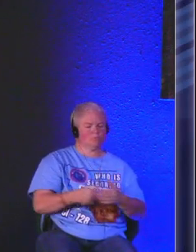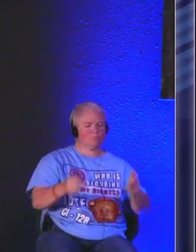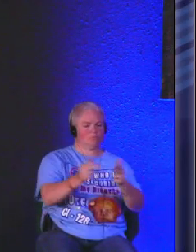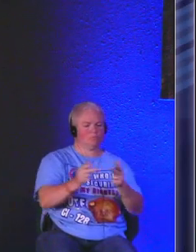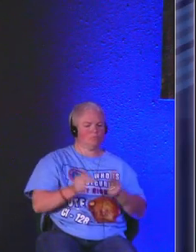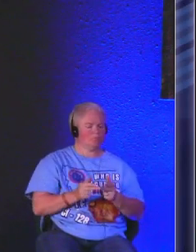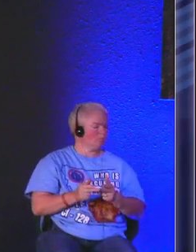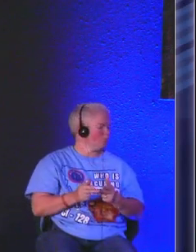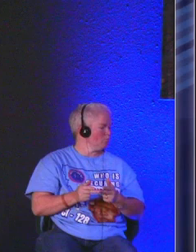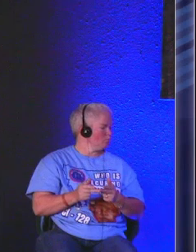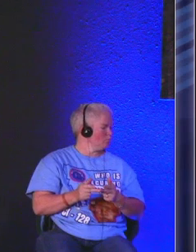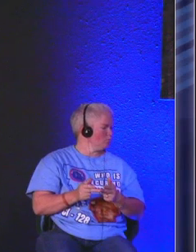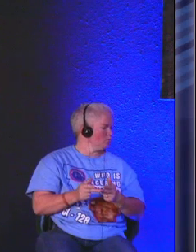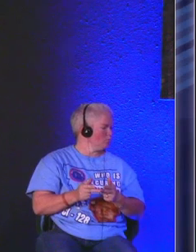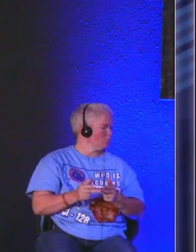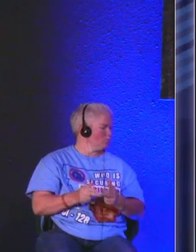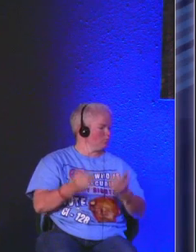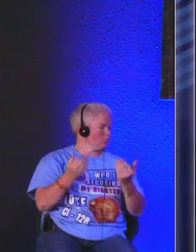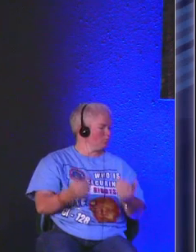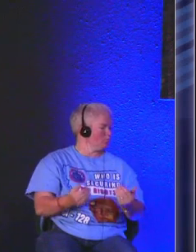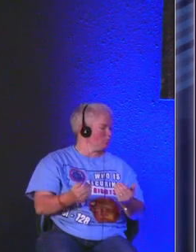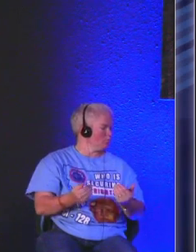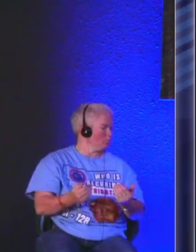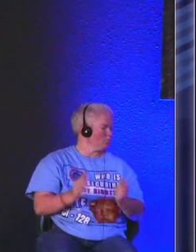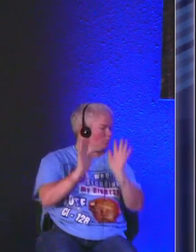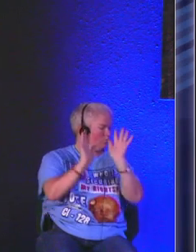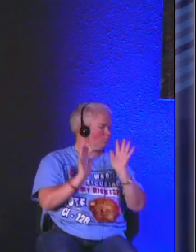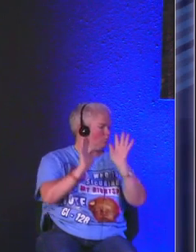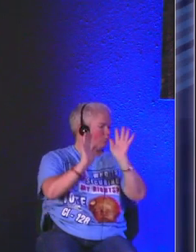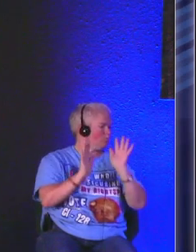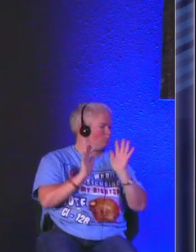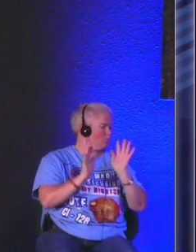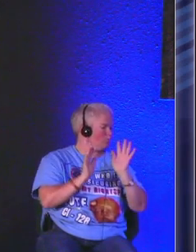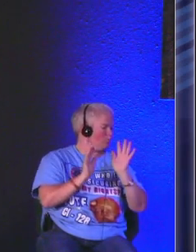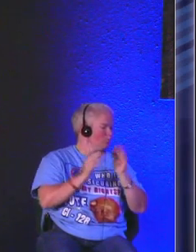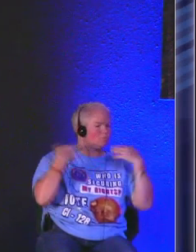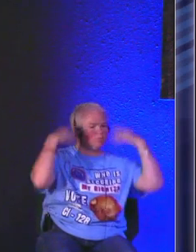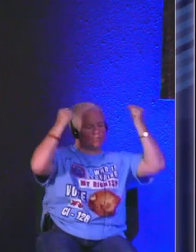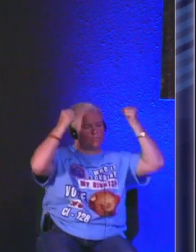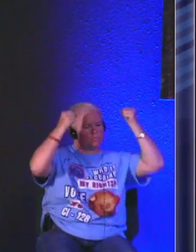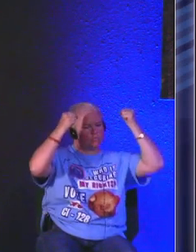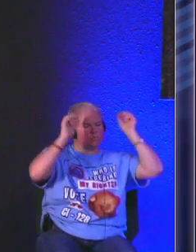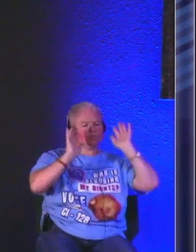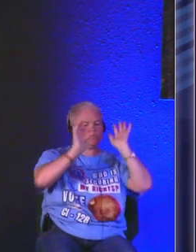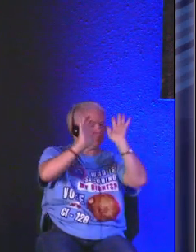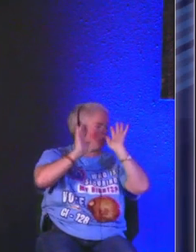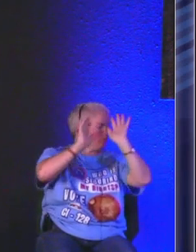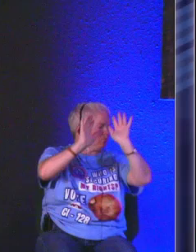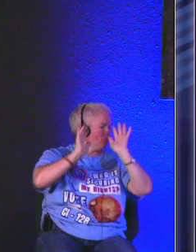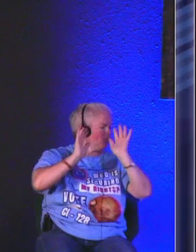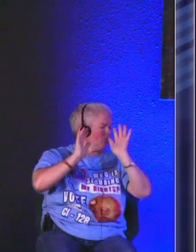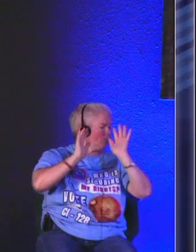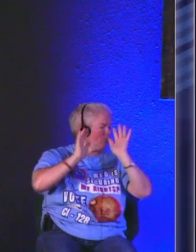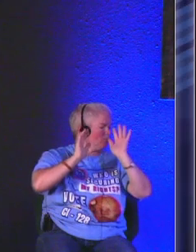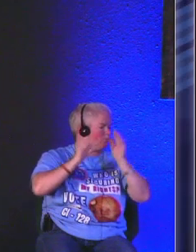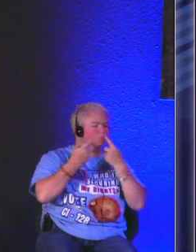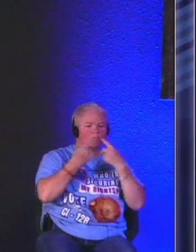circumstances and now we get to this powerful confident wonderful